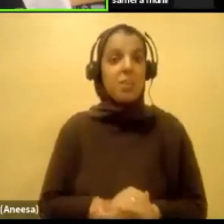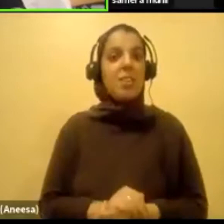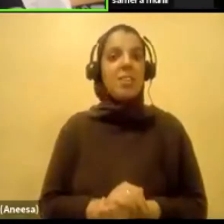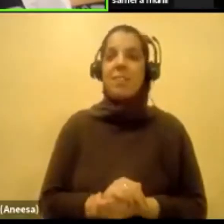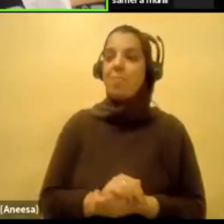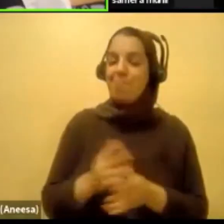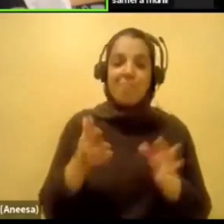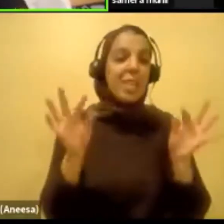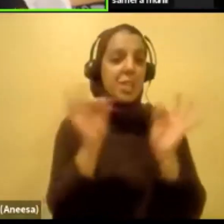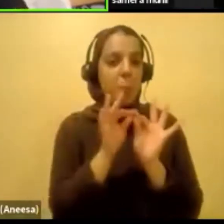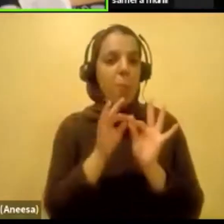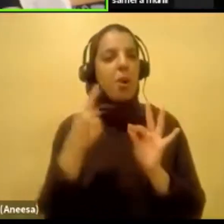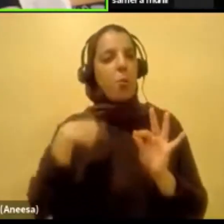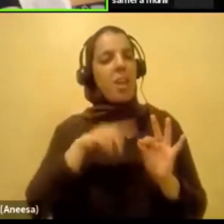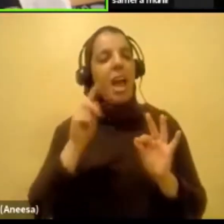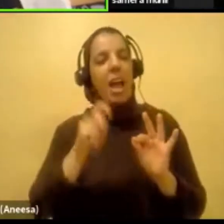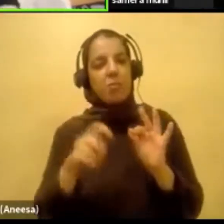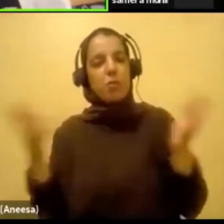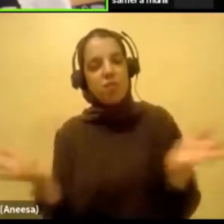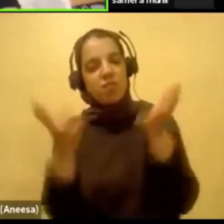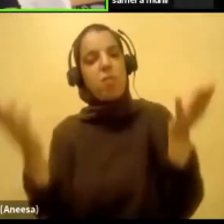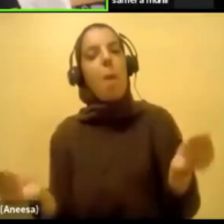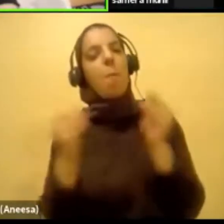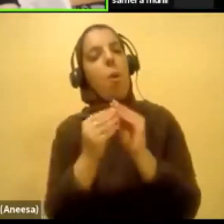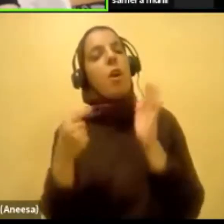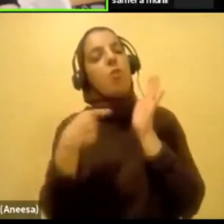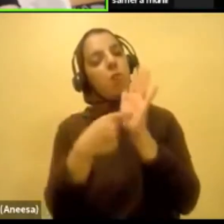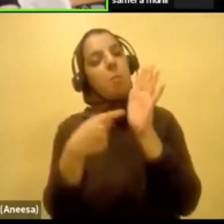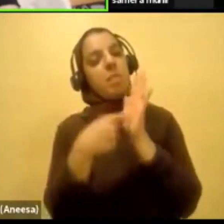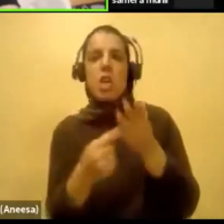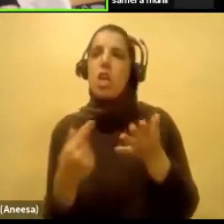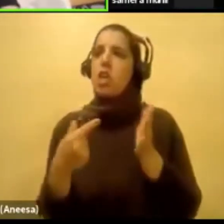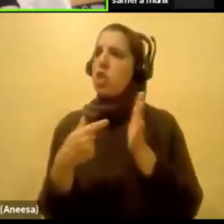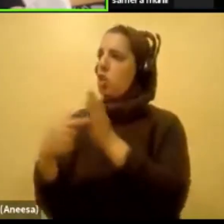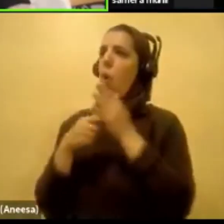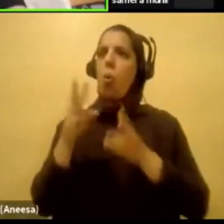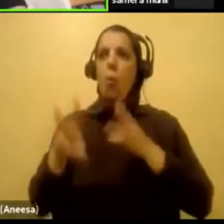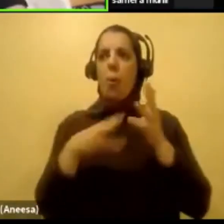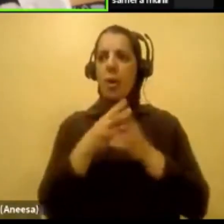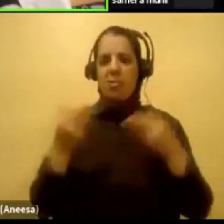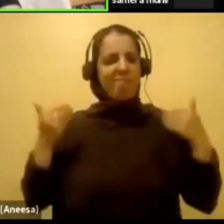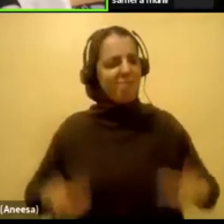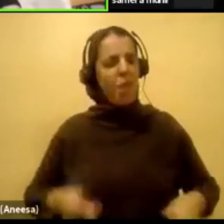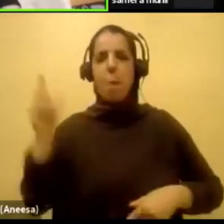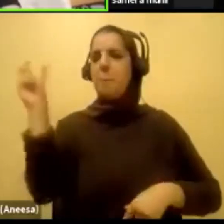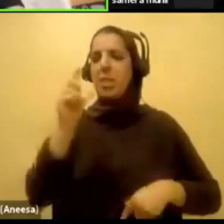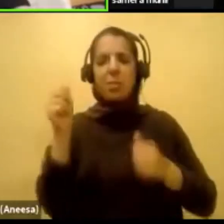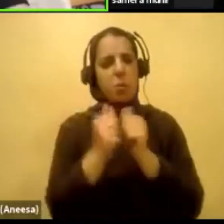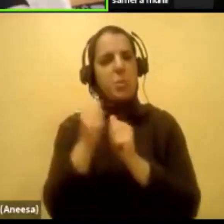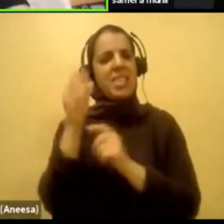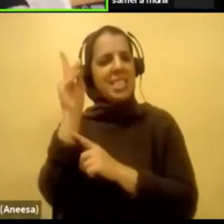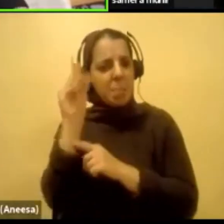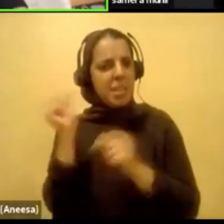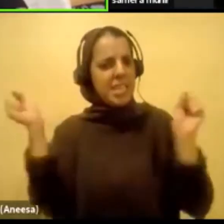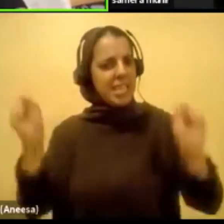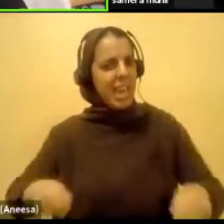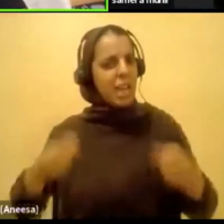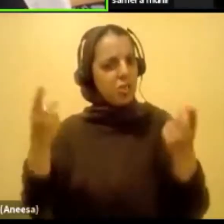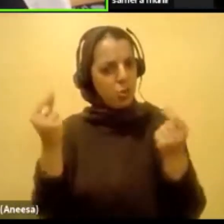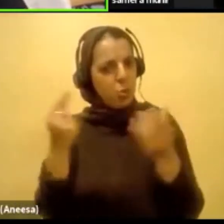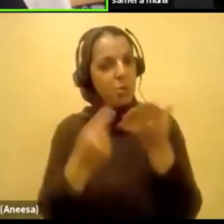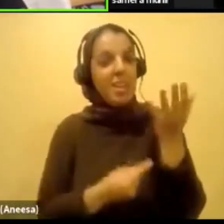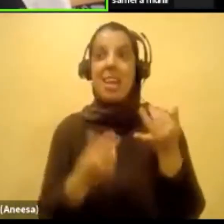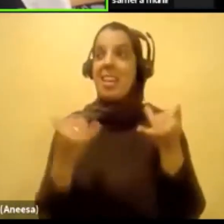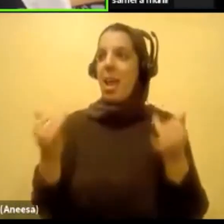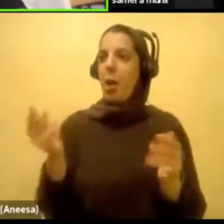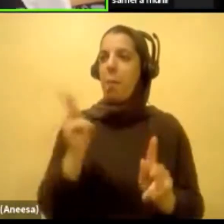push representation. need to push and show the world what Muslims are capable of, what Muslims with disabilities are capable of. Because right now, it ain't looking too